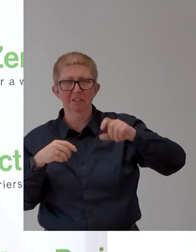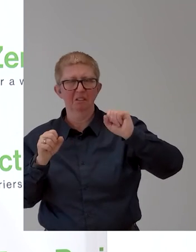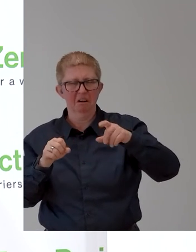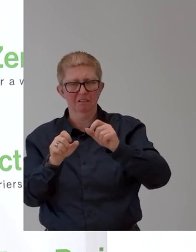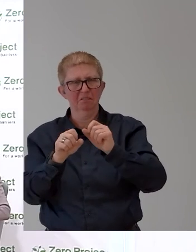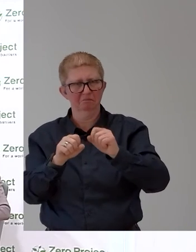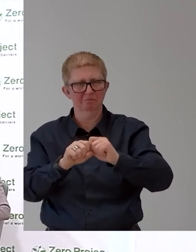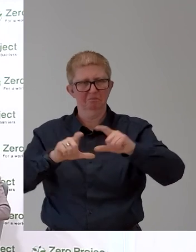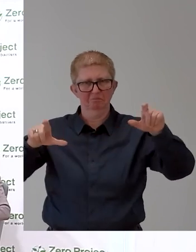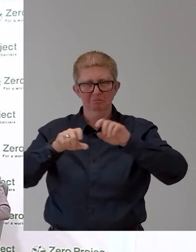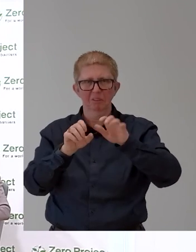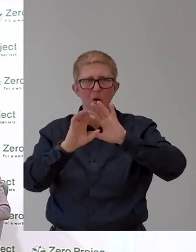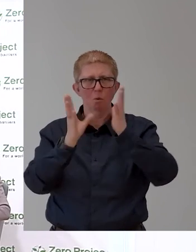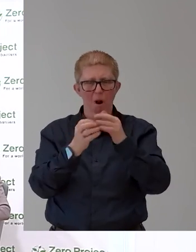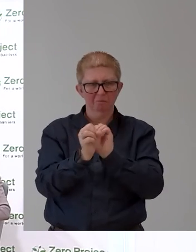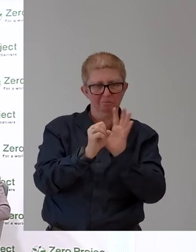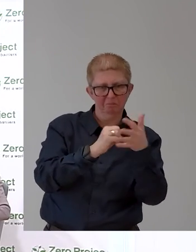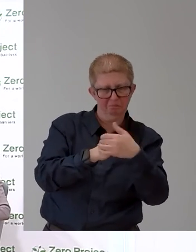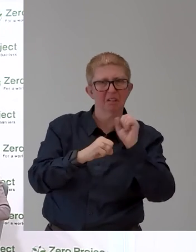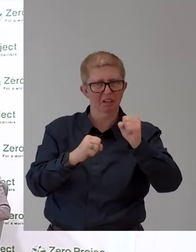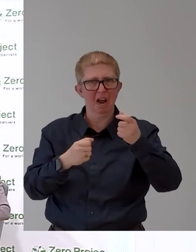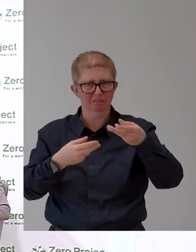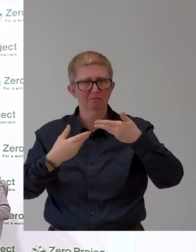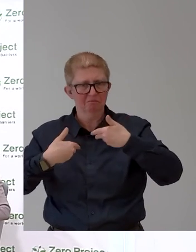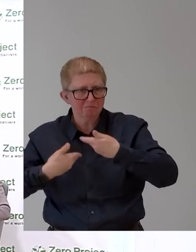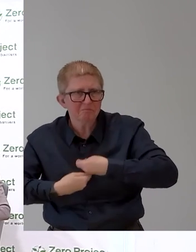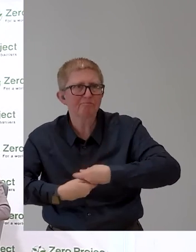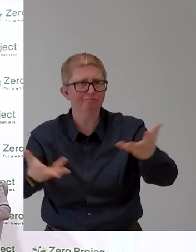market. Thank you, Samira. Shadi, please. What do you think?